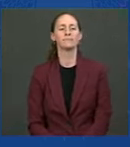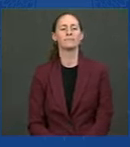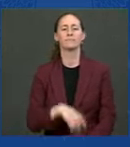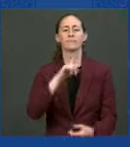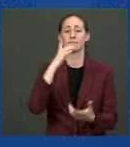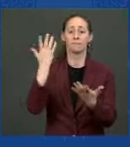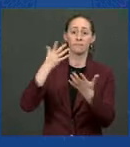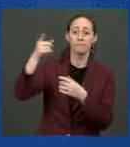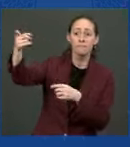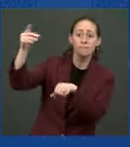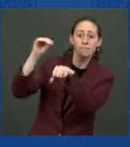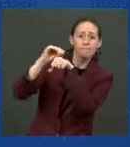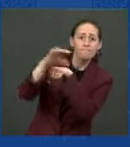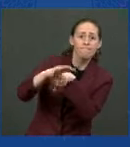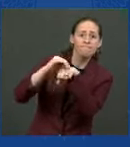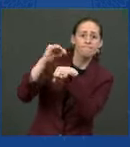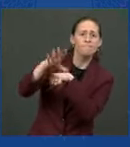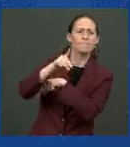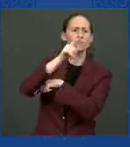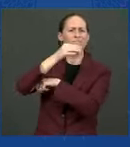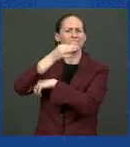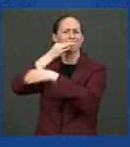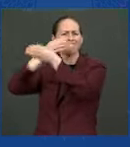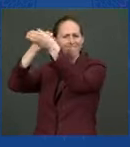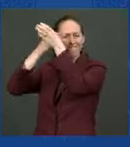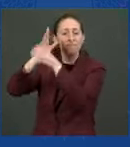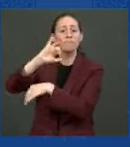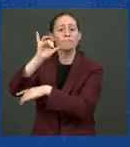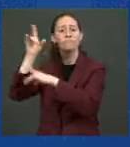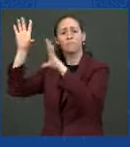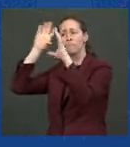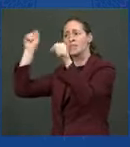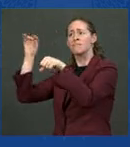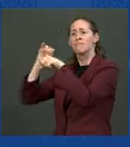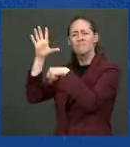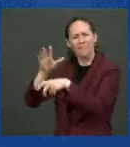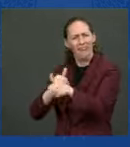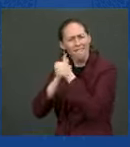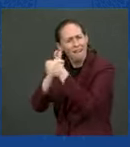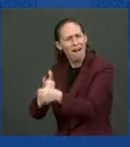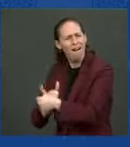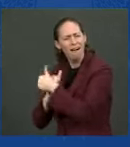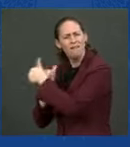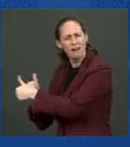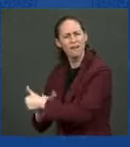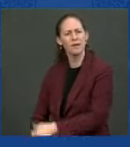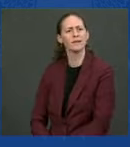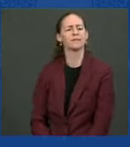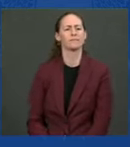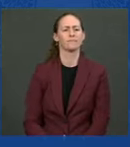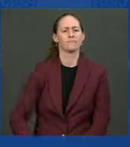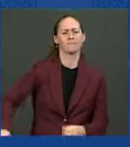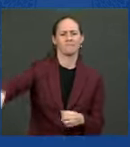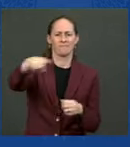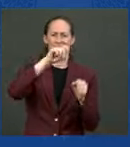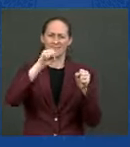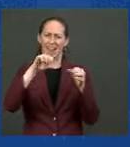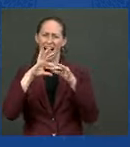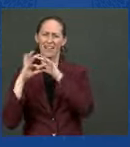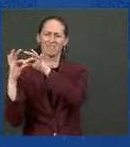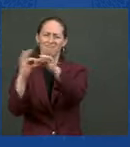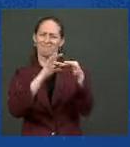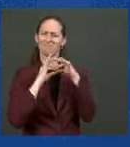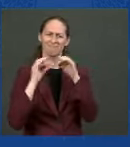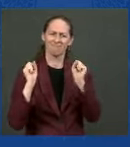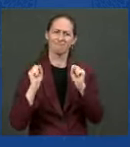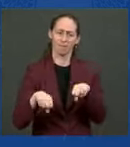need to follow the advice of our president. And there's so much that we can do together, but we'll never be able to move forward unless